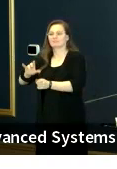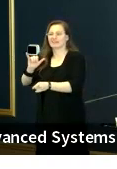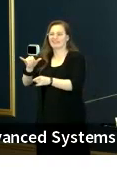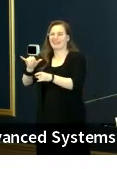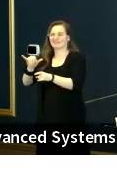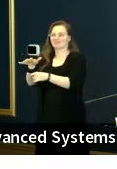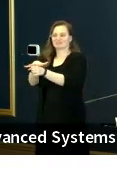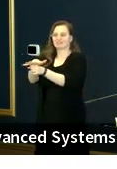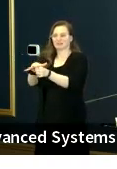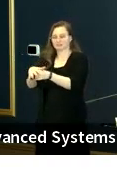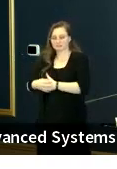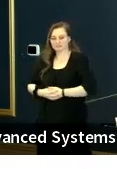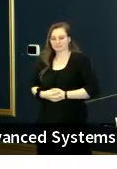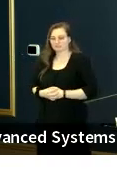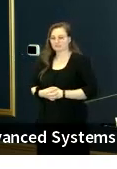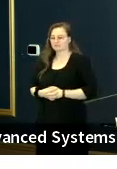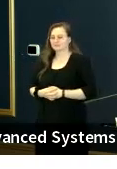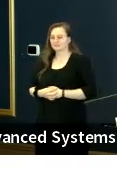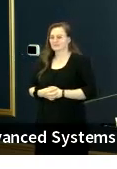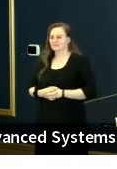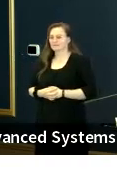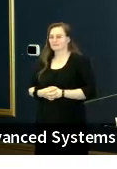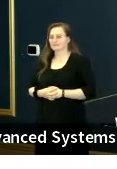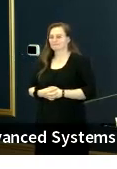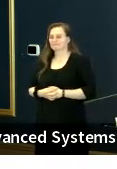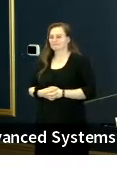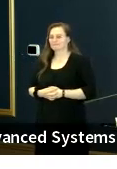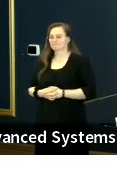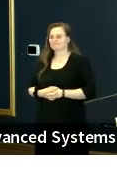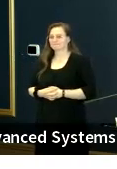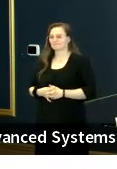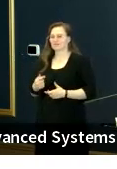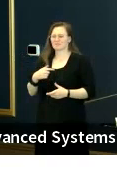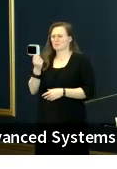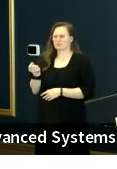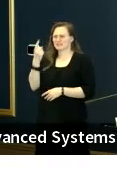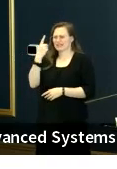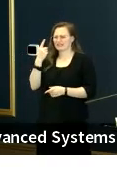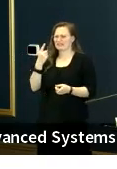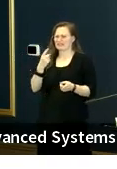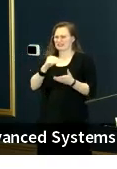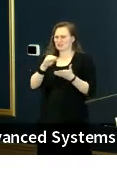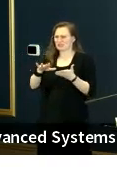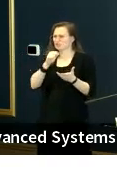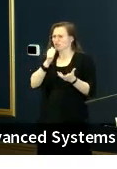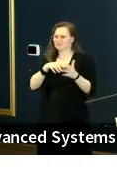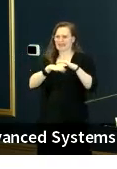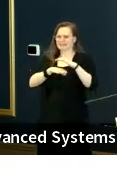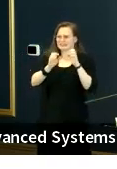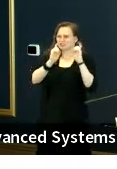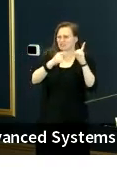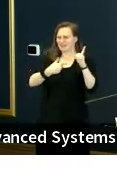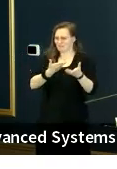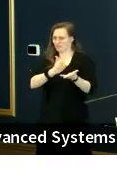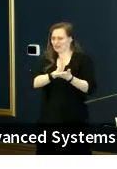because we just don't understand how this could be going on for so long with kids not having the access to the education that they have a